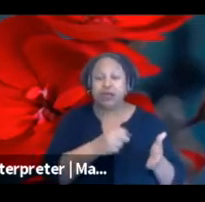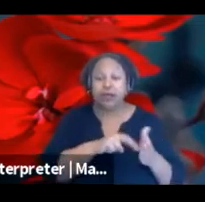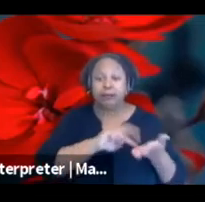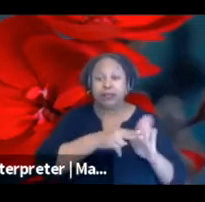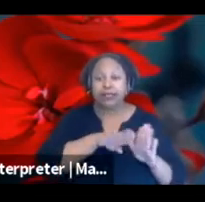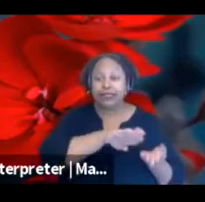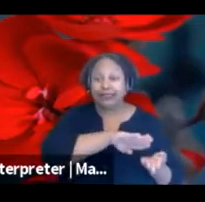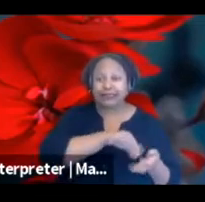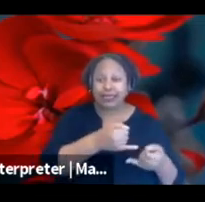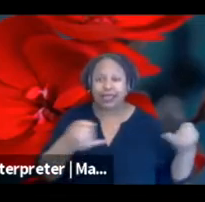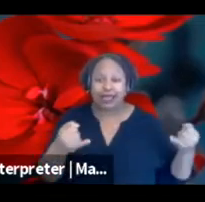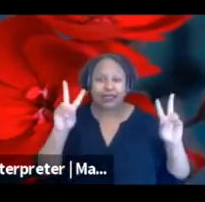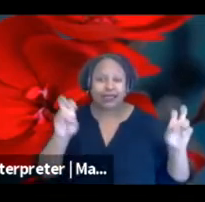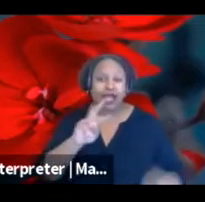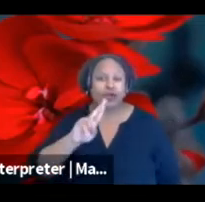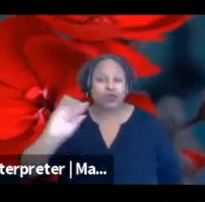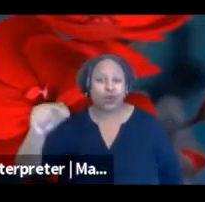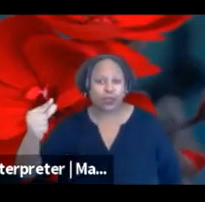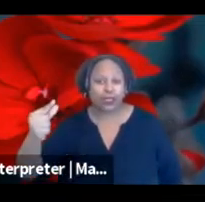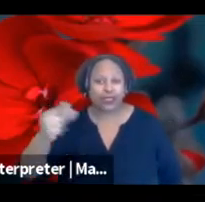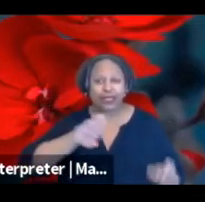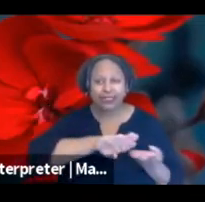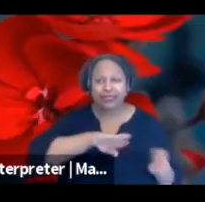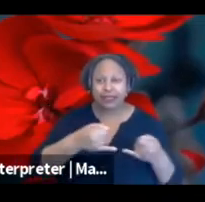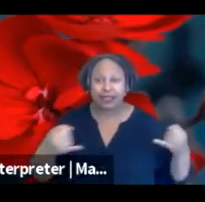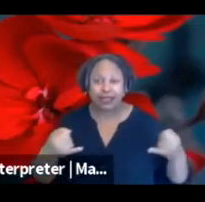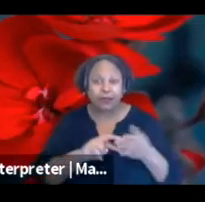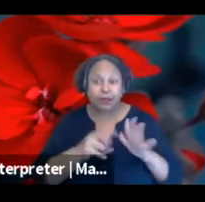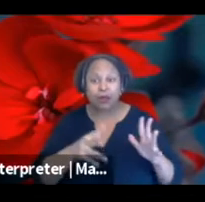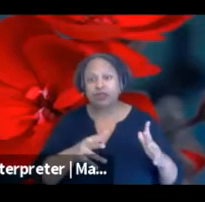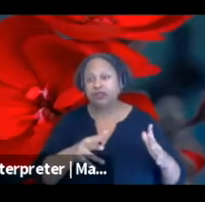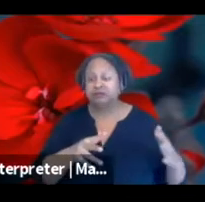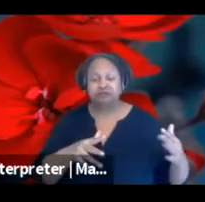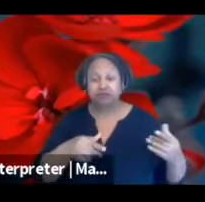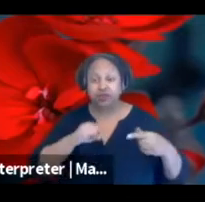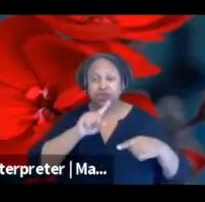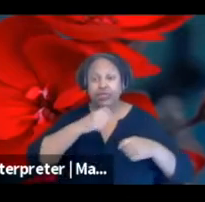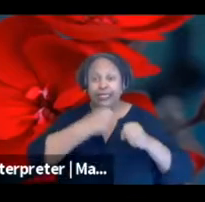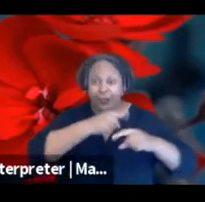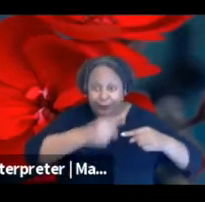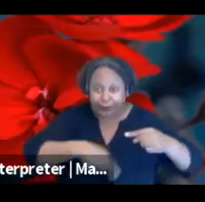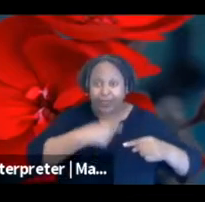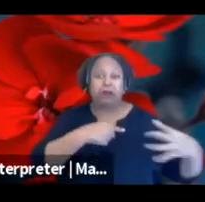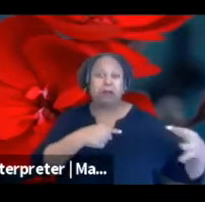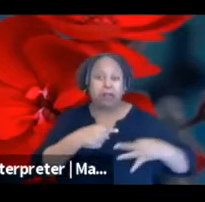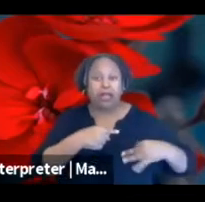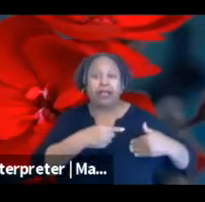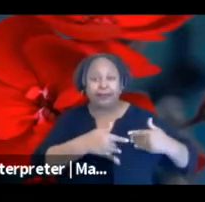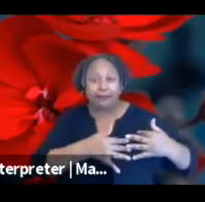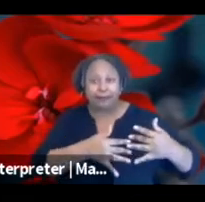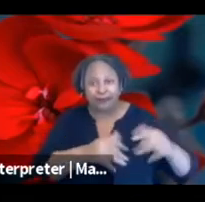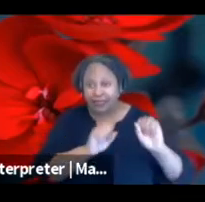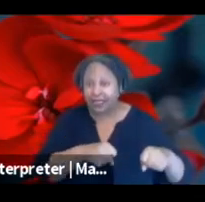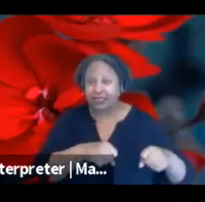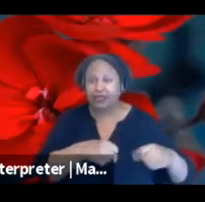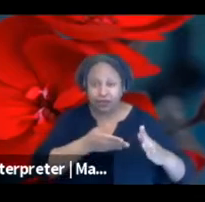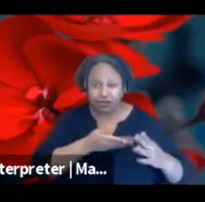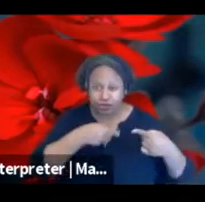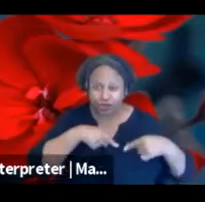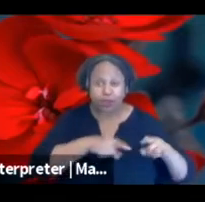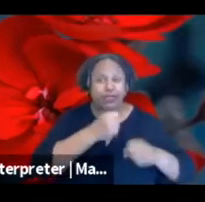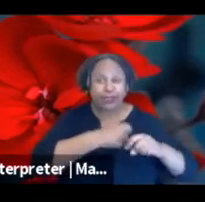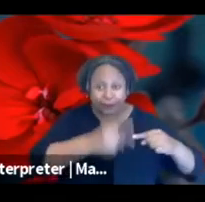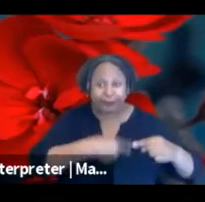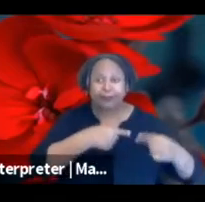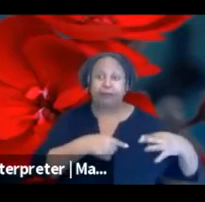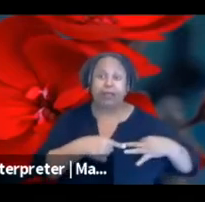Rolling deadline means that applicants can apply at various points of the year and throughout the year. So this would support full